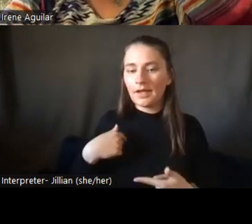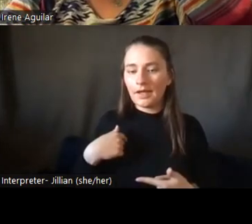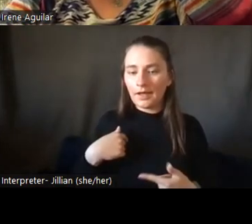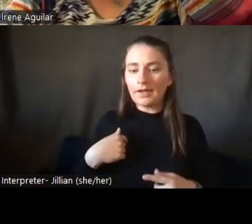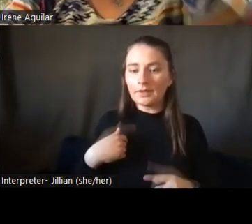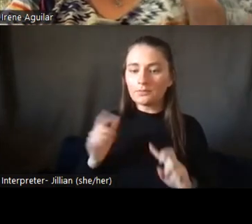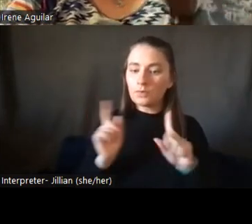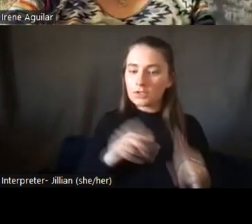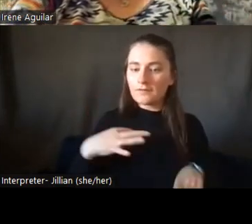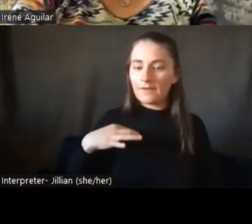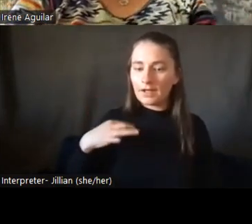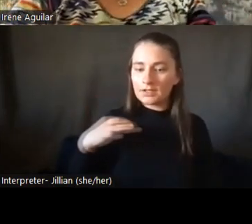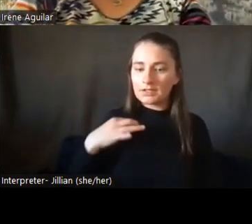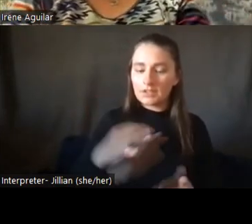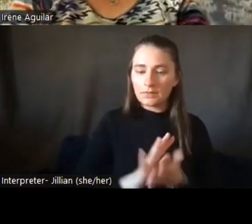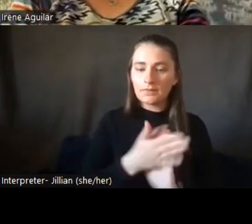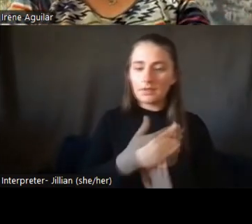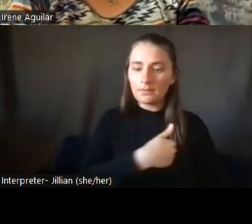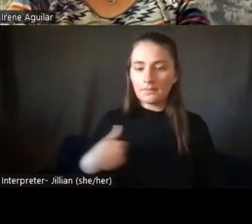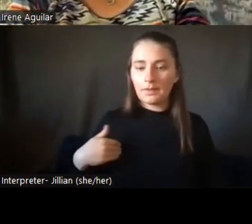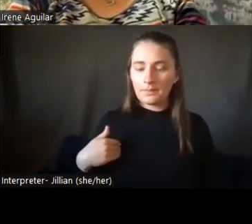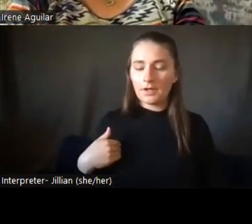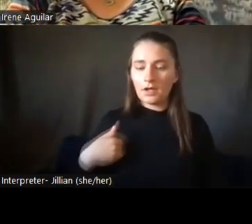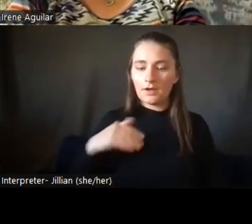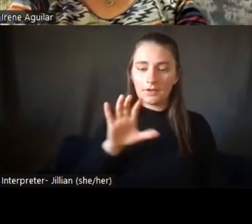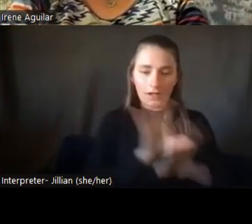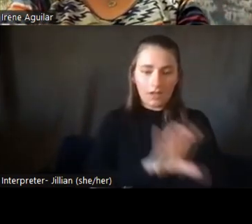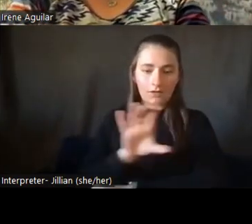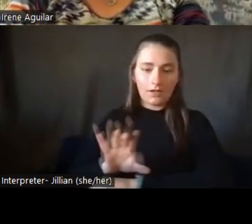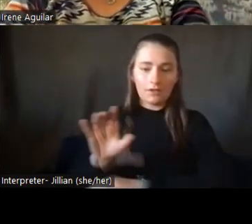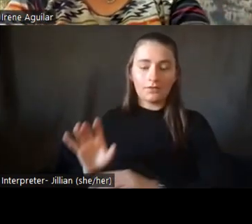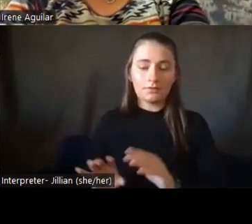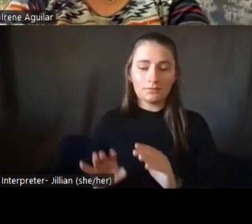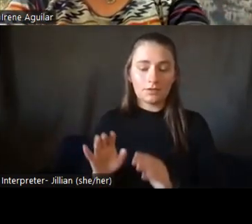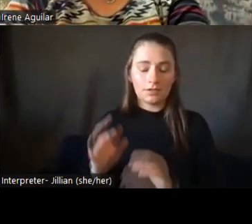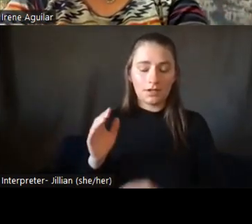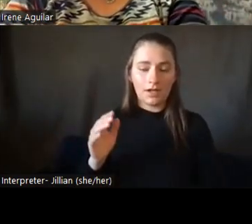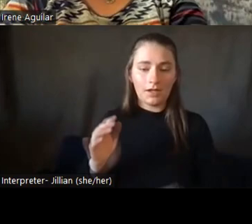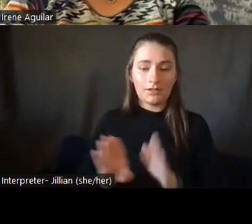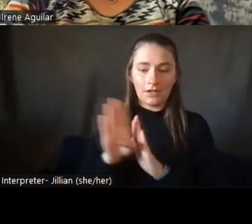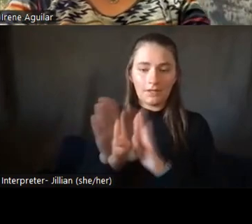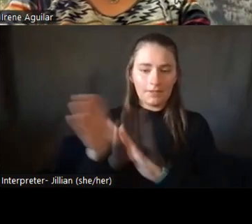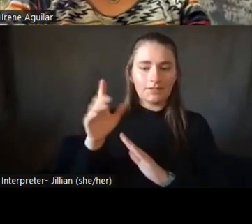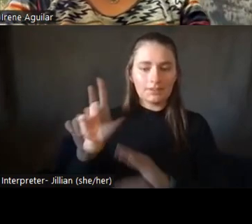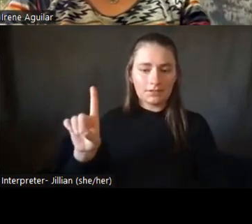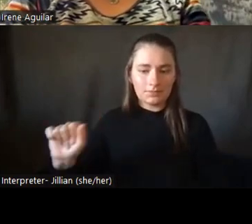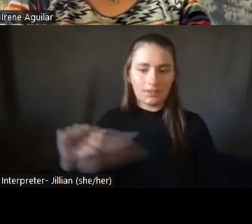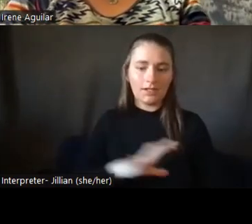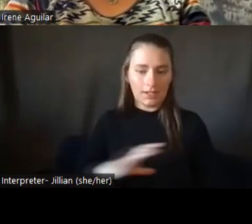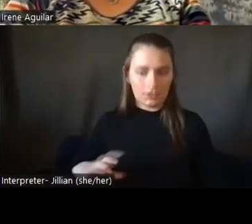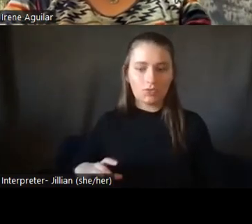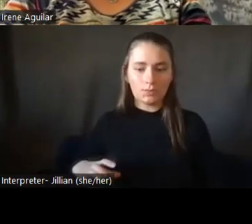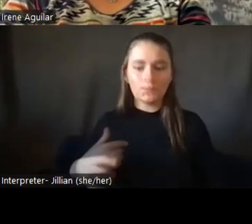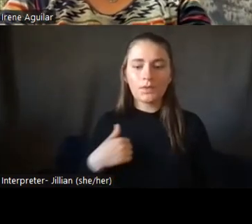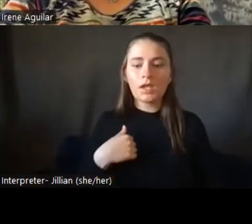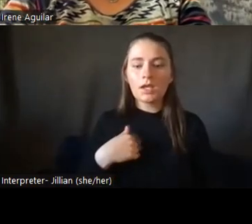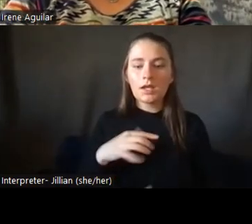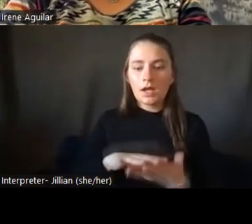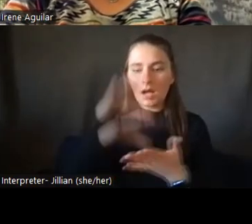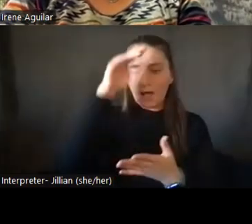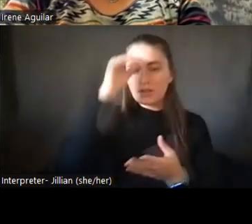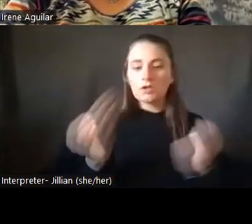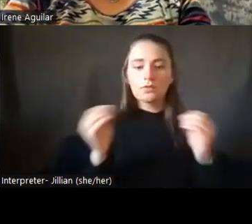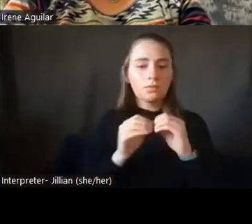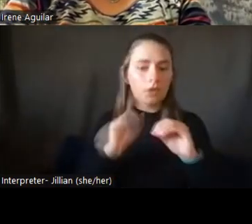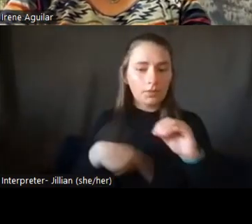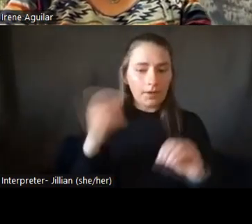and become a member of the Colorado Developmental Disabilities Council, where I learned more about federal